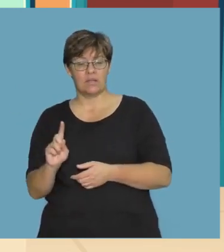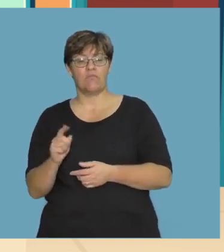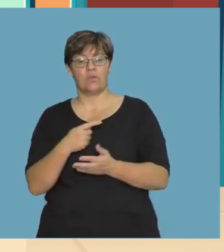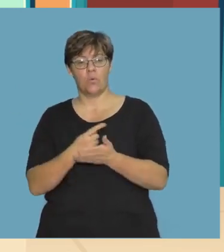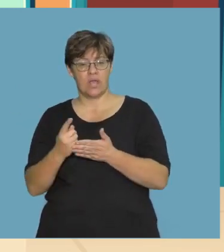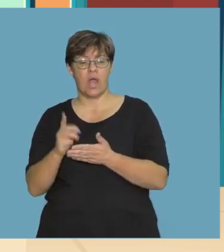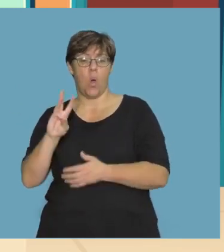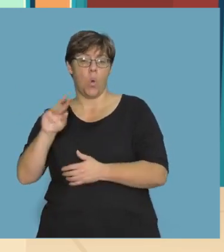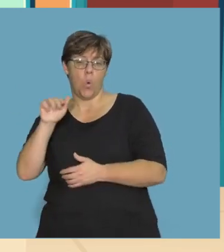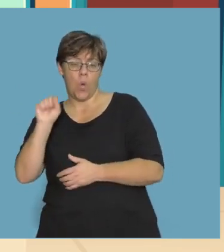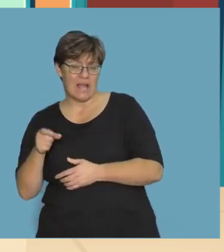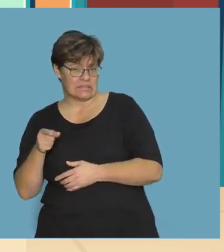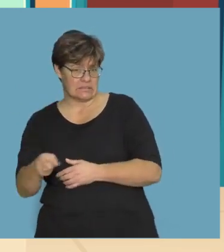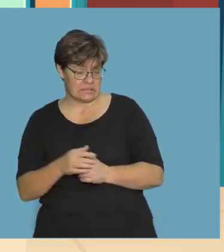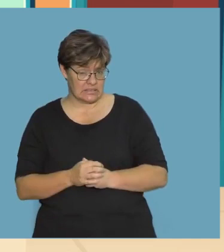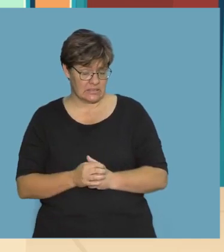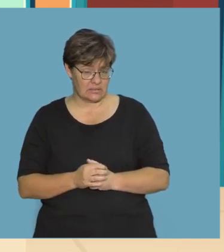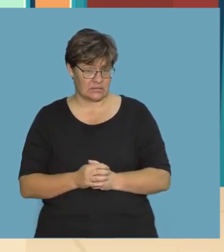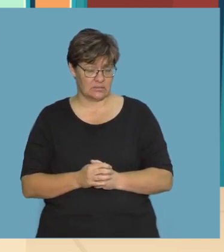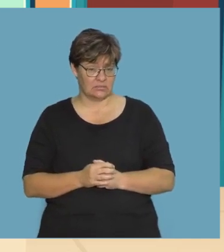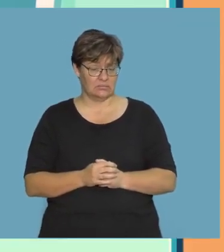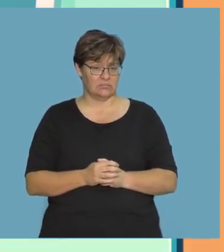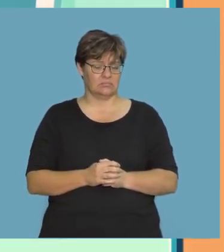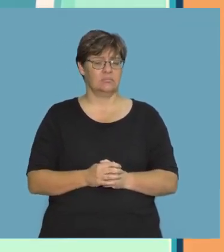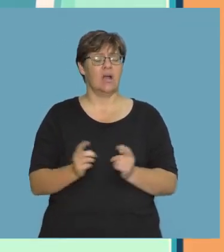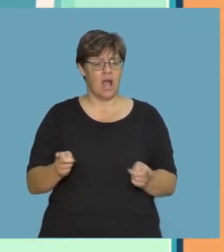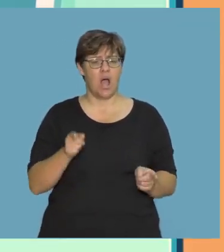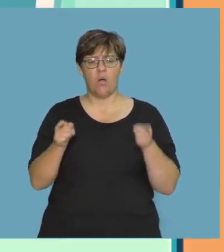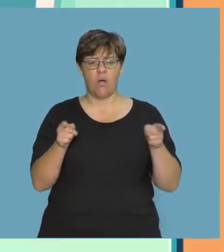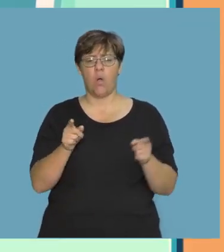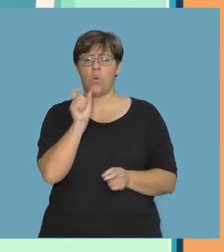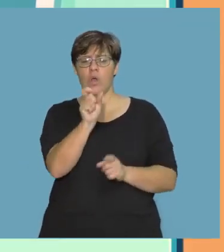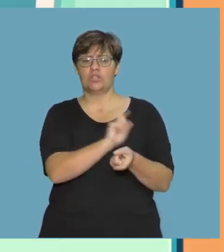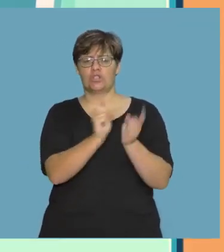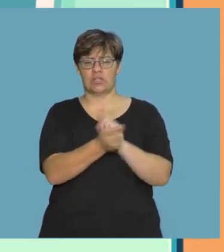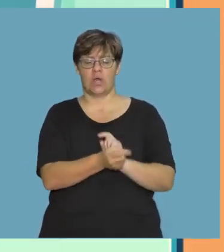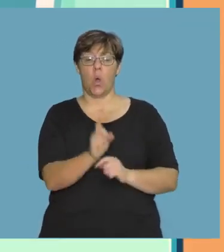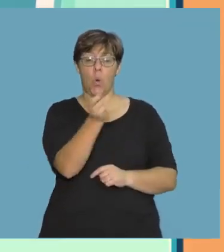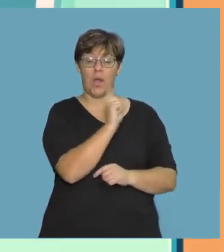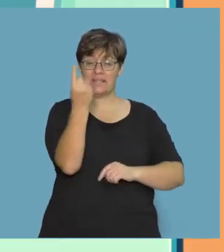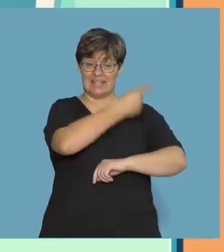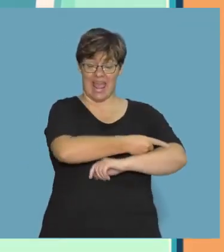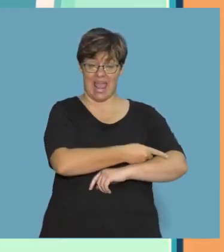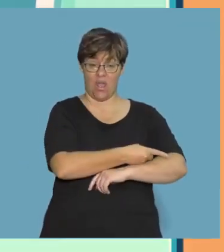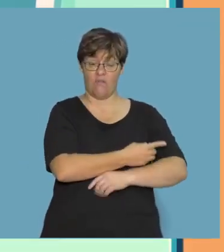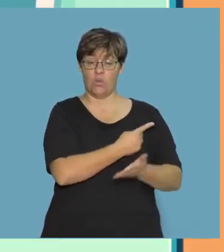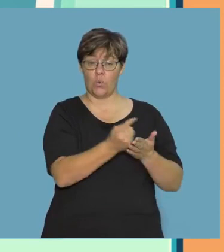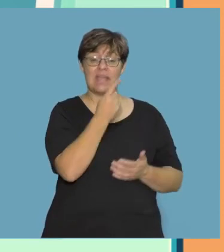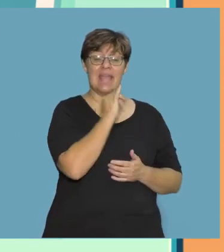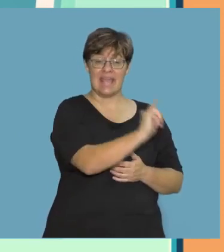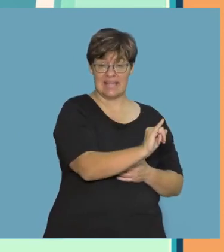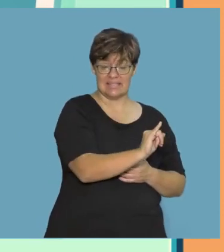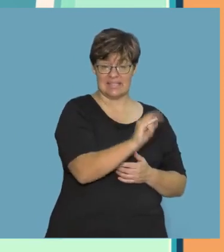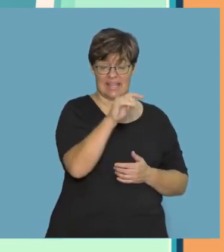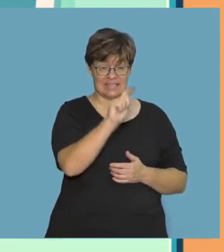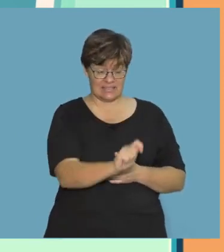Listen again and tell me which words change. What day of the week is it? What day of the